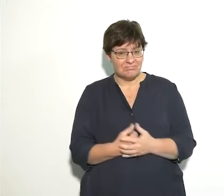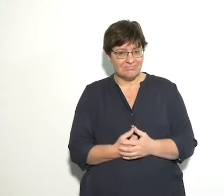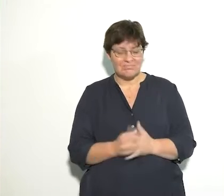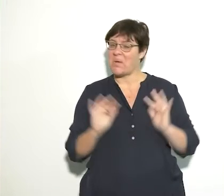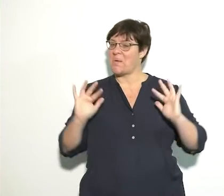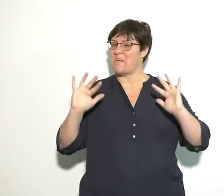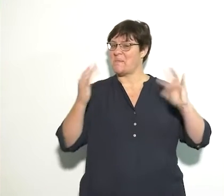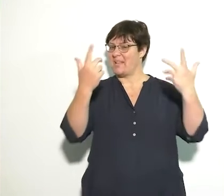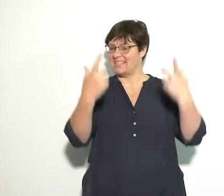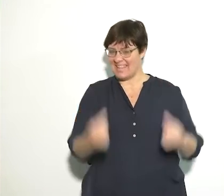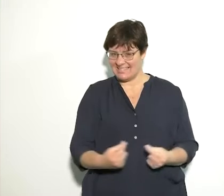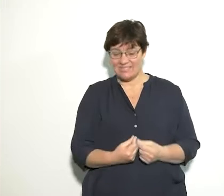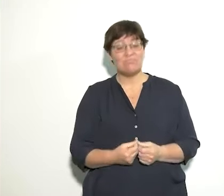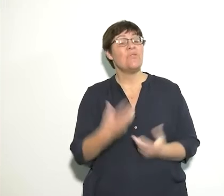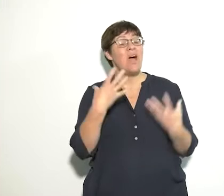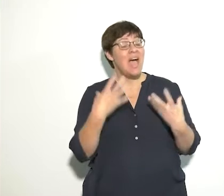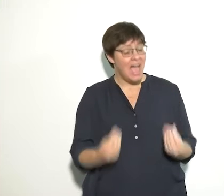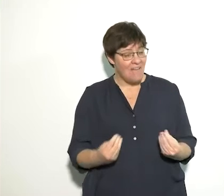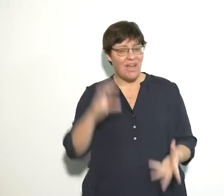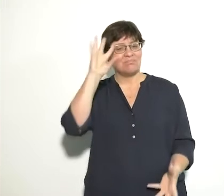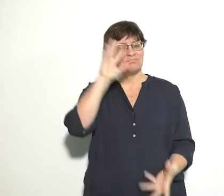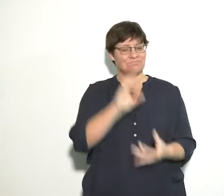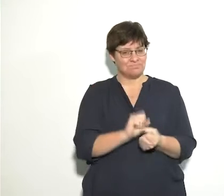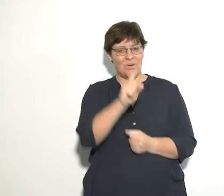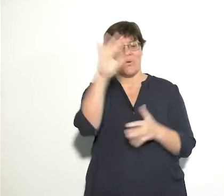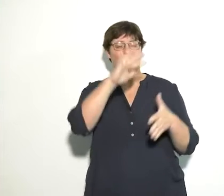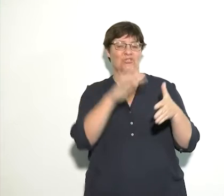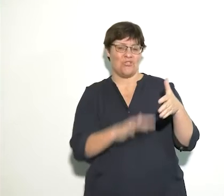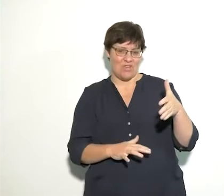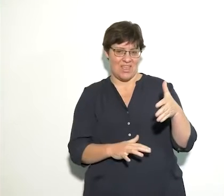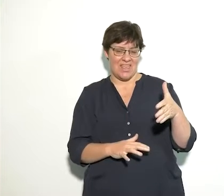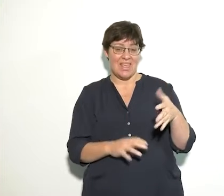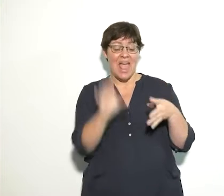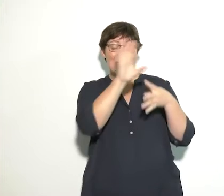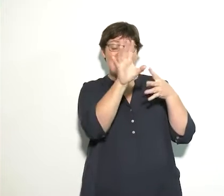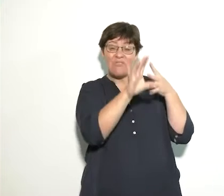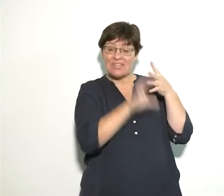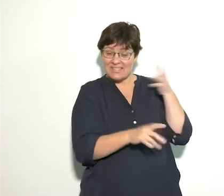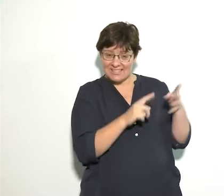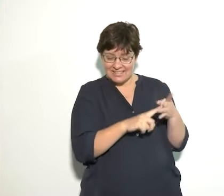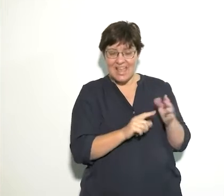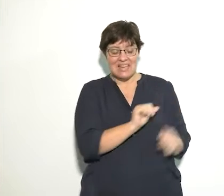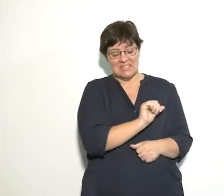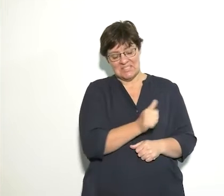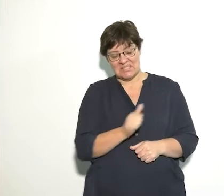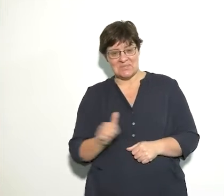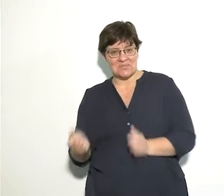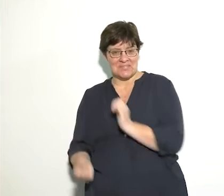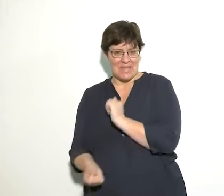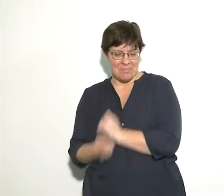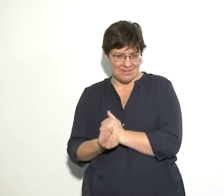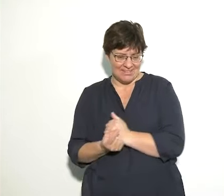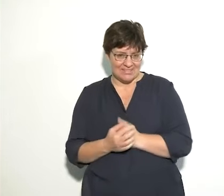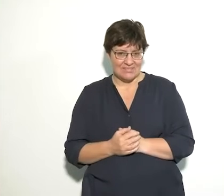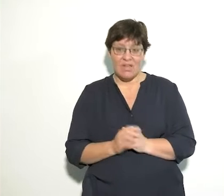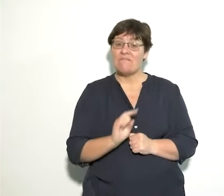Well done. You have now summarized your story into characters and sequence of events.